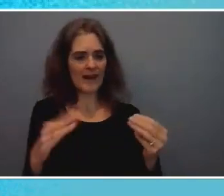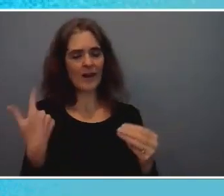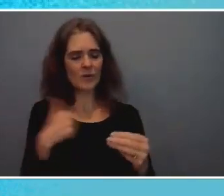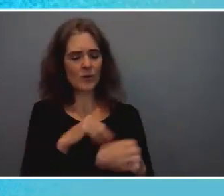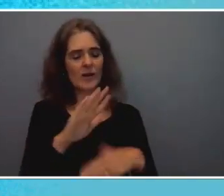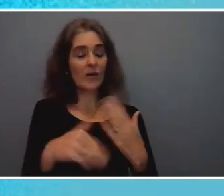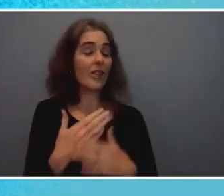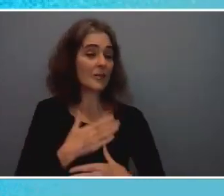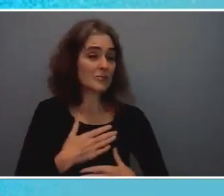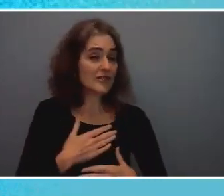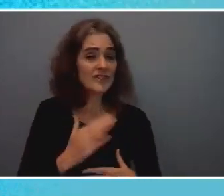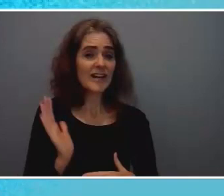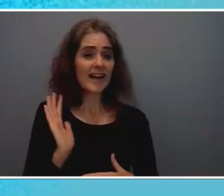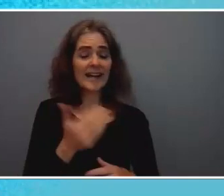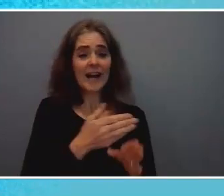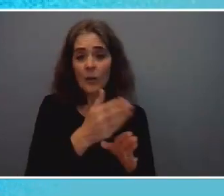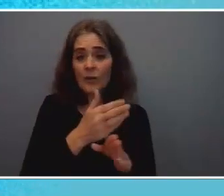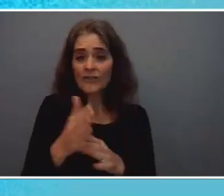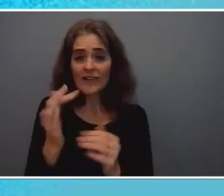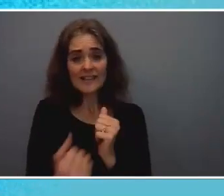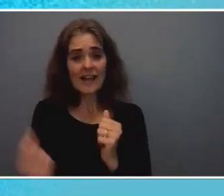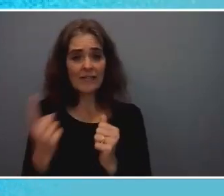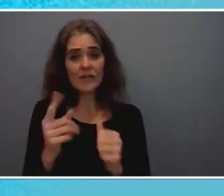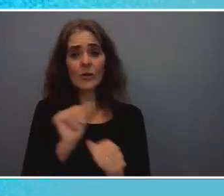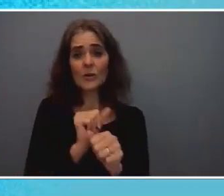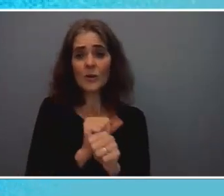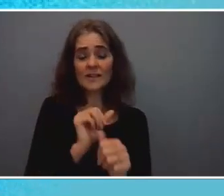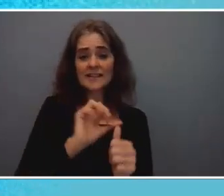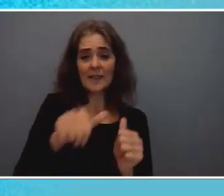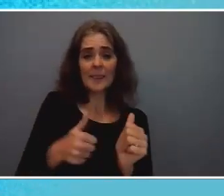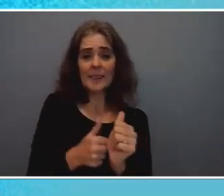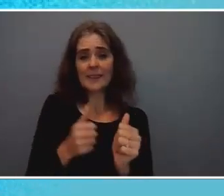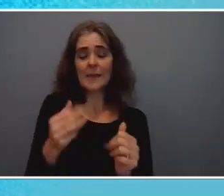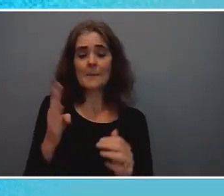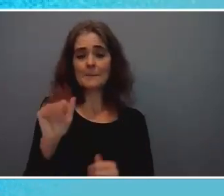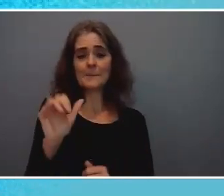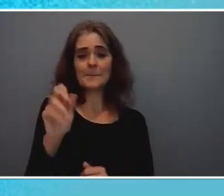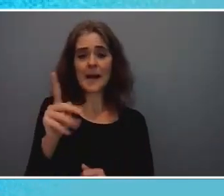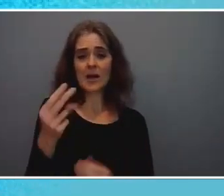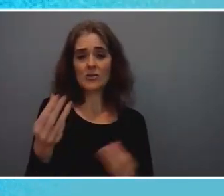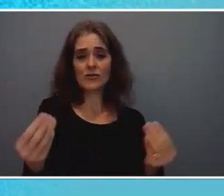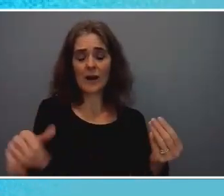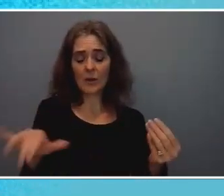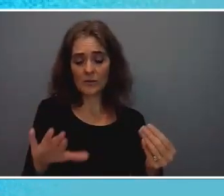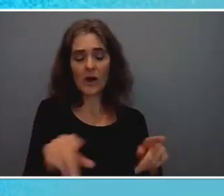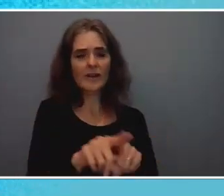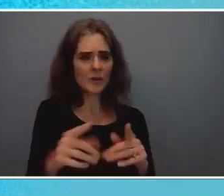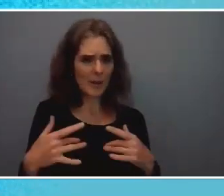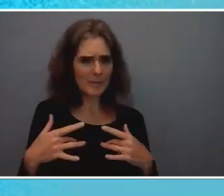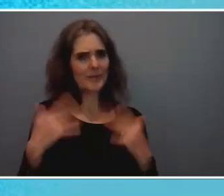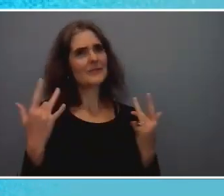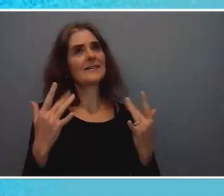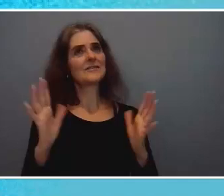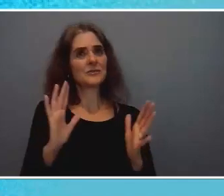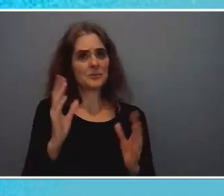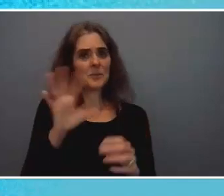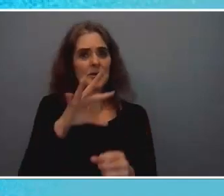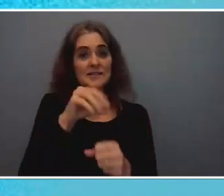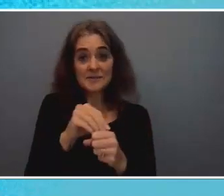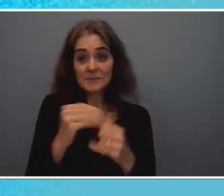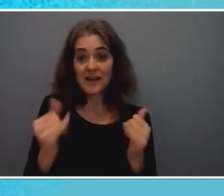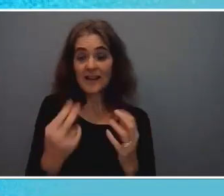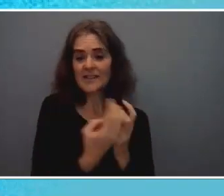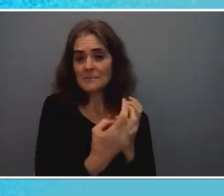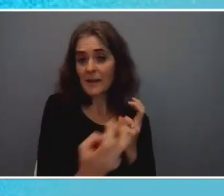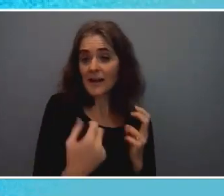fields everybody who support us in the background another reason I'm really excited to participate on this panel one is I have the honor of